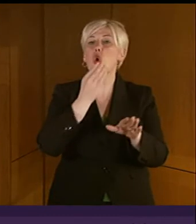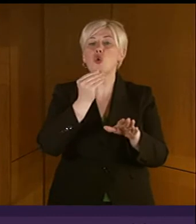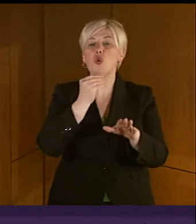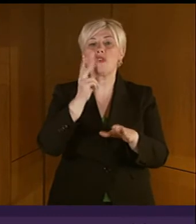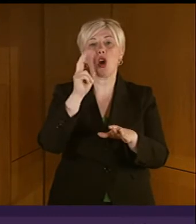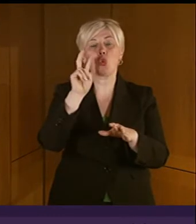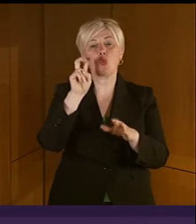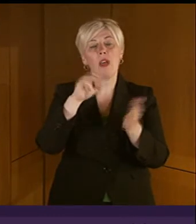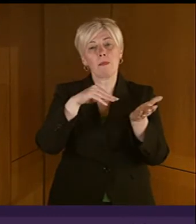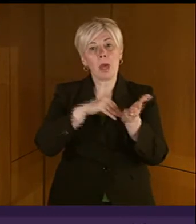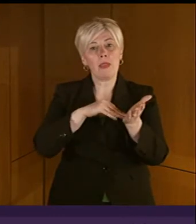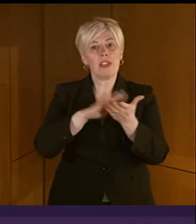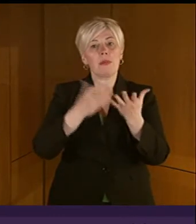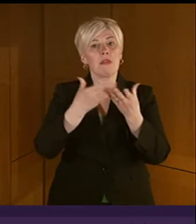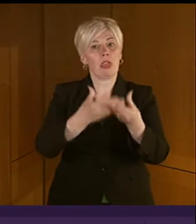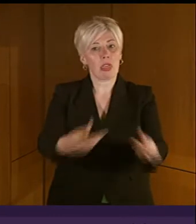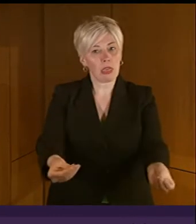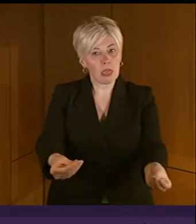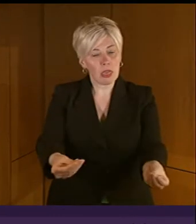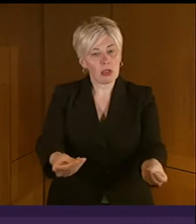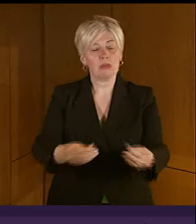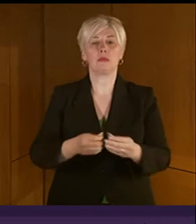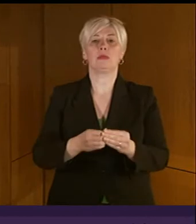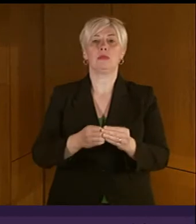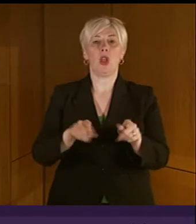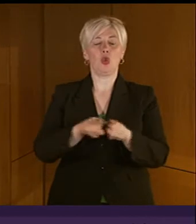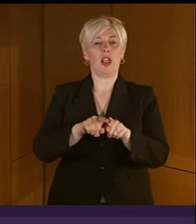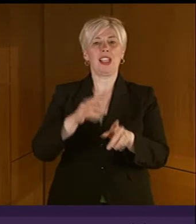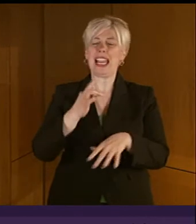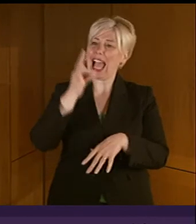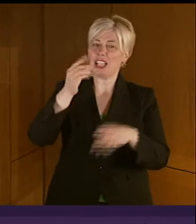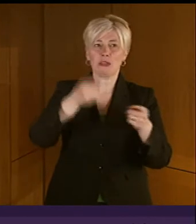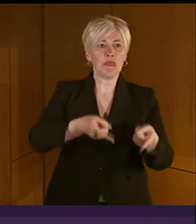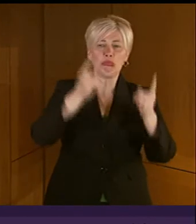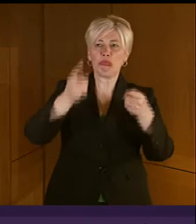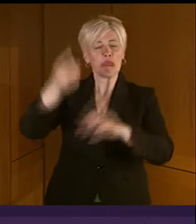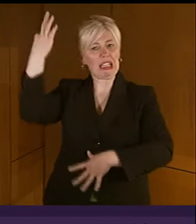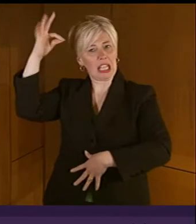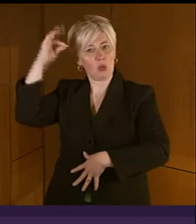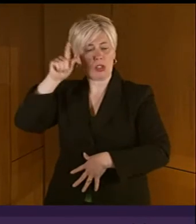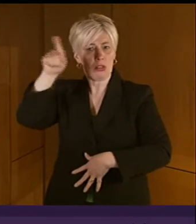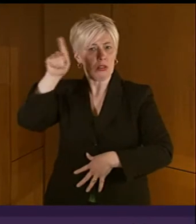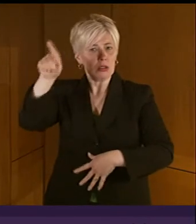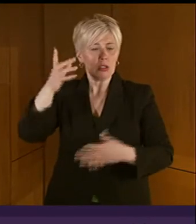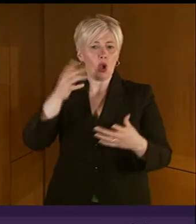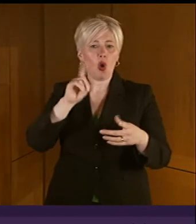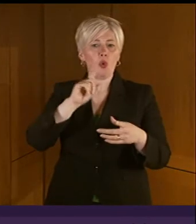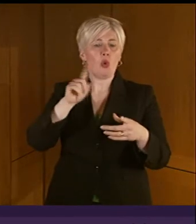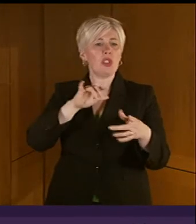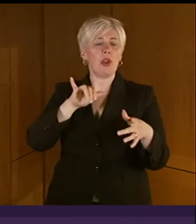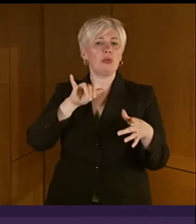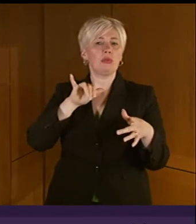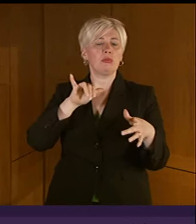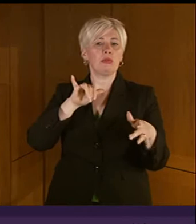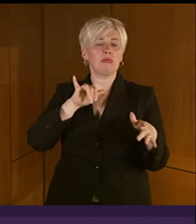then it lapses? And will the Minister ask his officials and Argyll and Butte Council to investigate the use of the Regional Air Connectivity